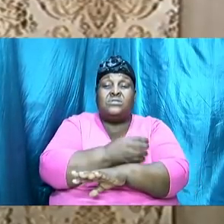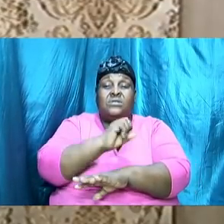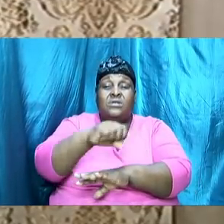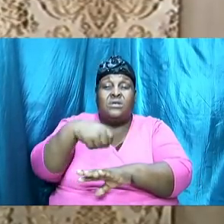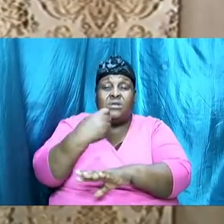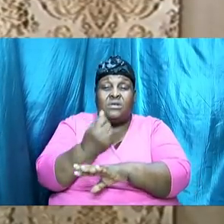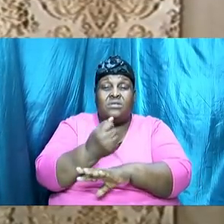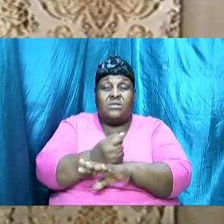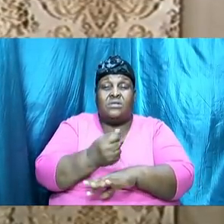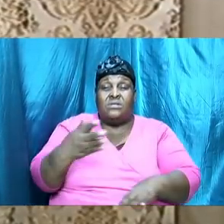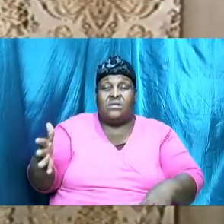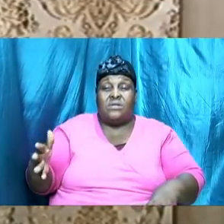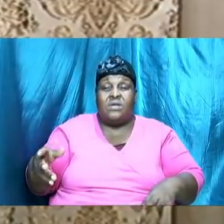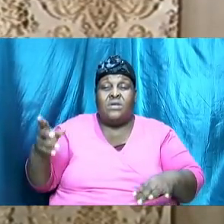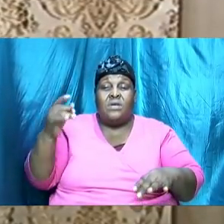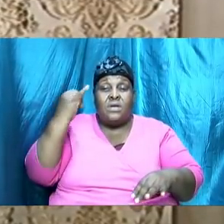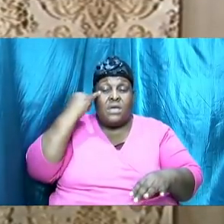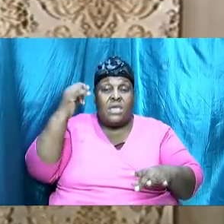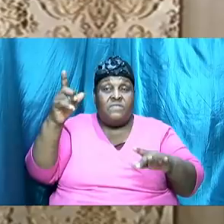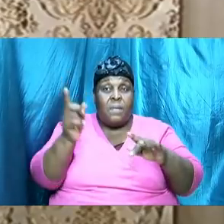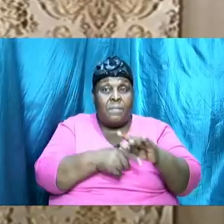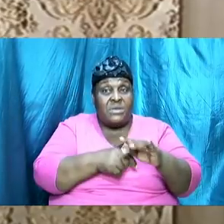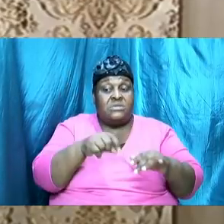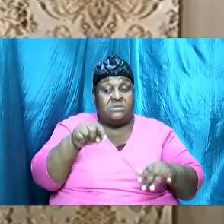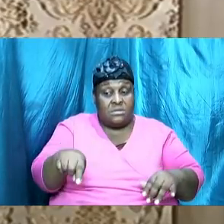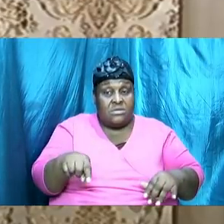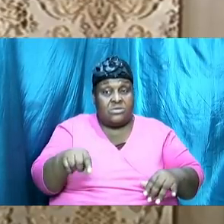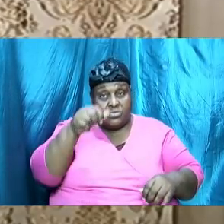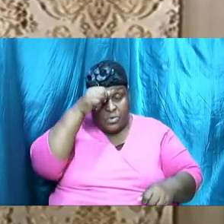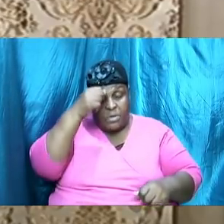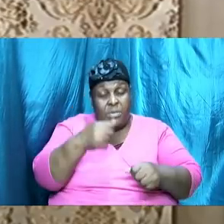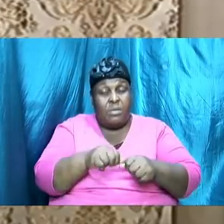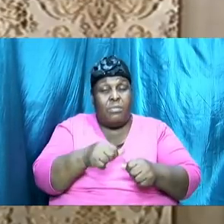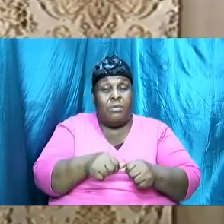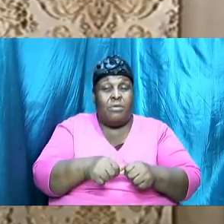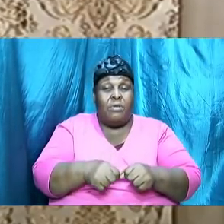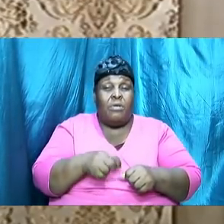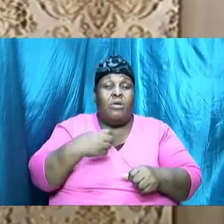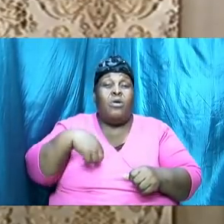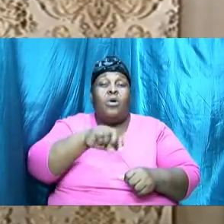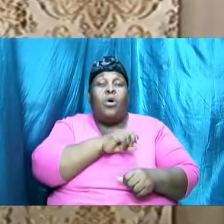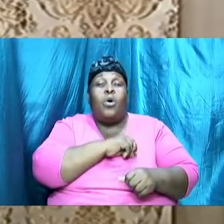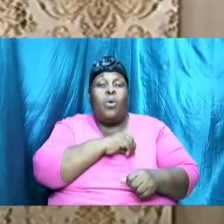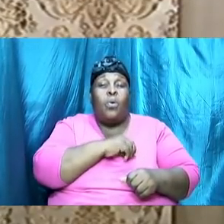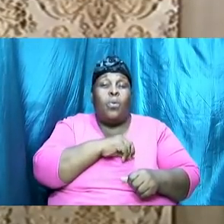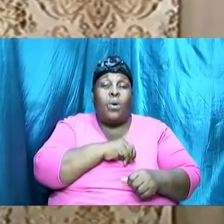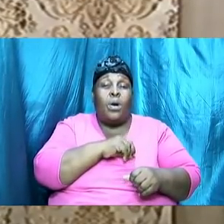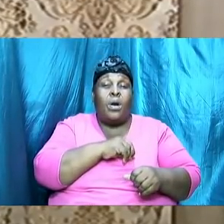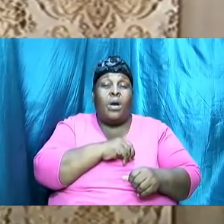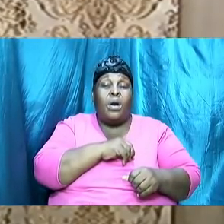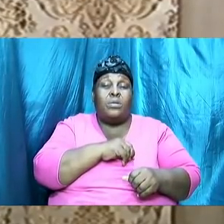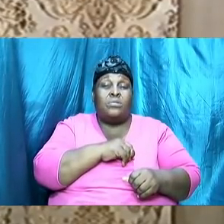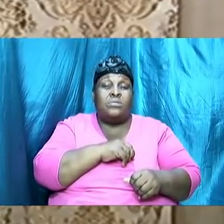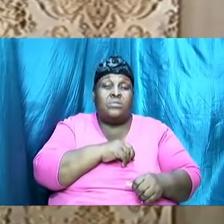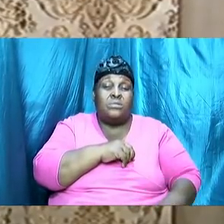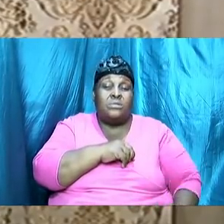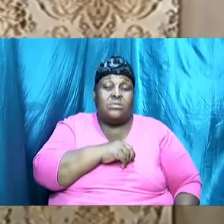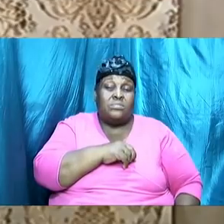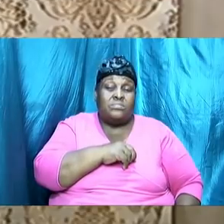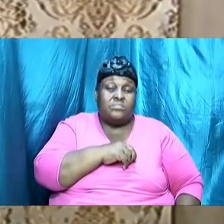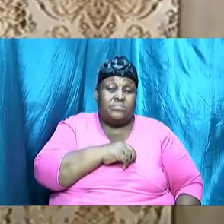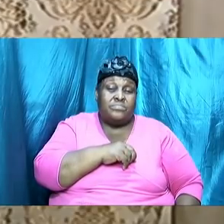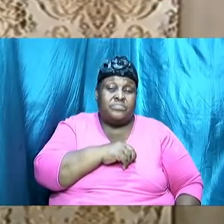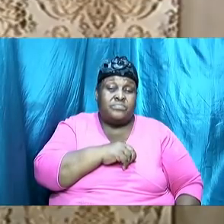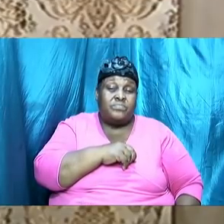miss this remember that our relationships and when I say miss it I'm not talking about missing